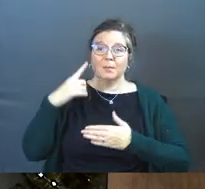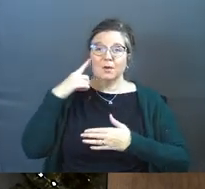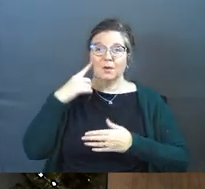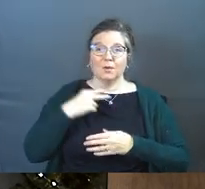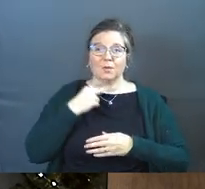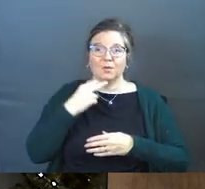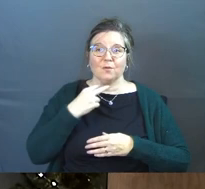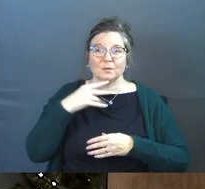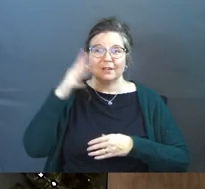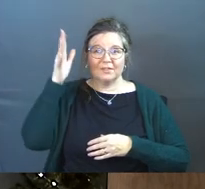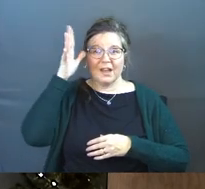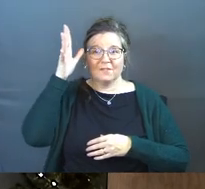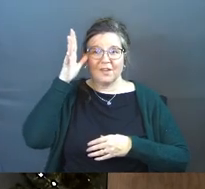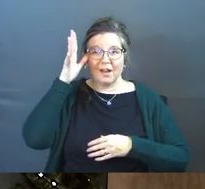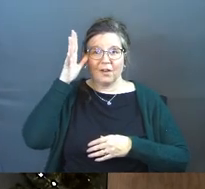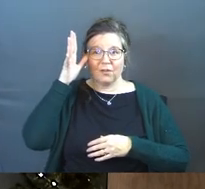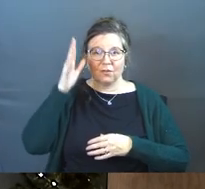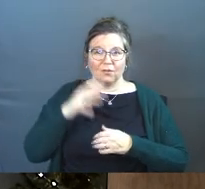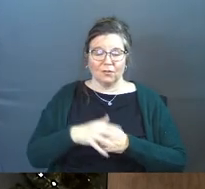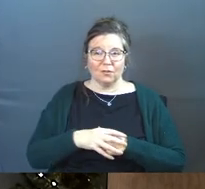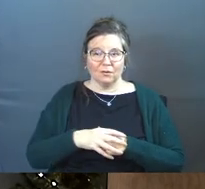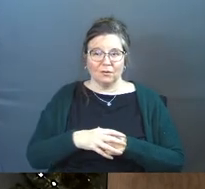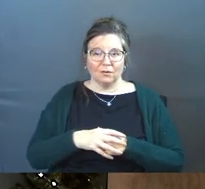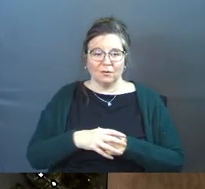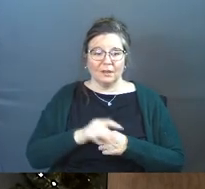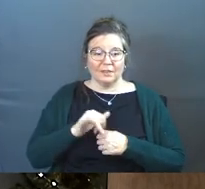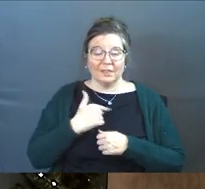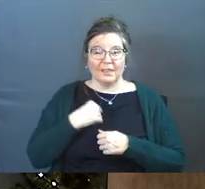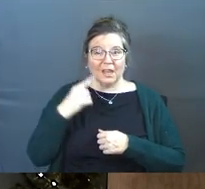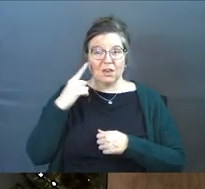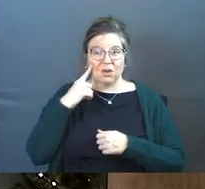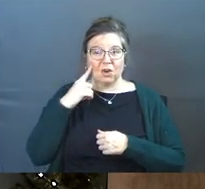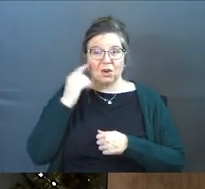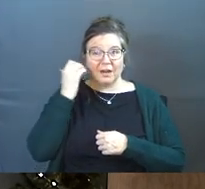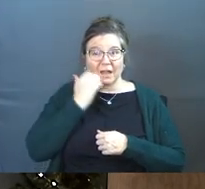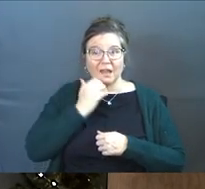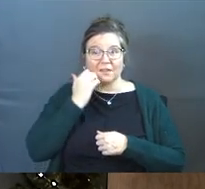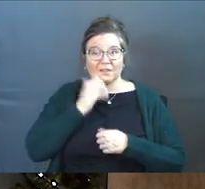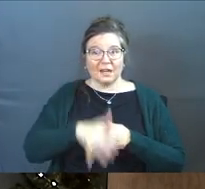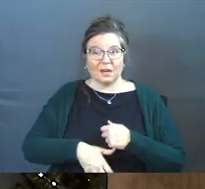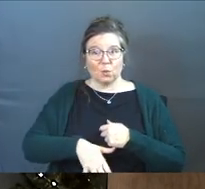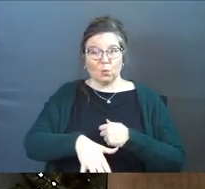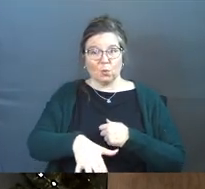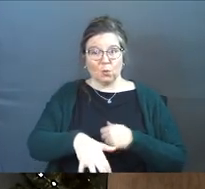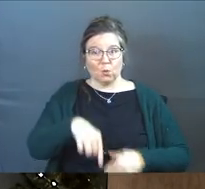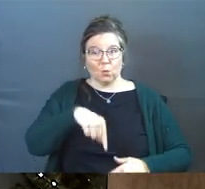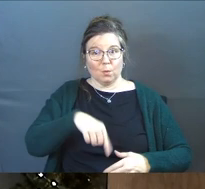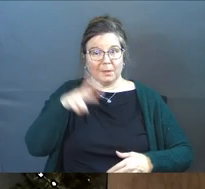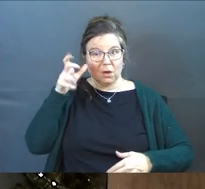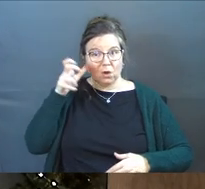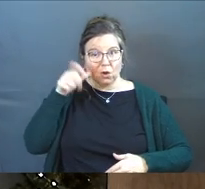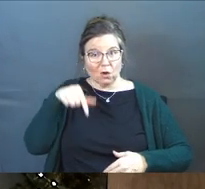the voice of their father that they had heard daily in the womb.